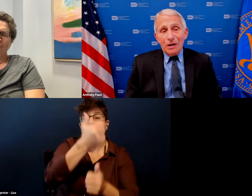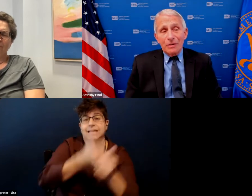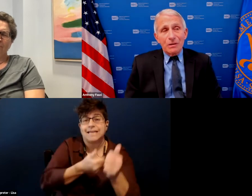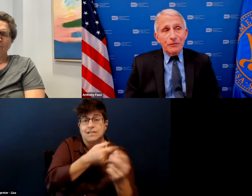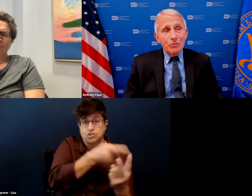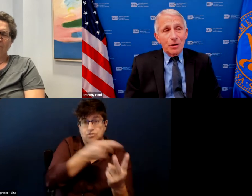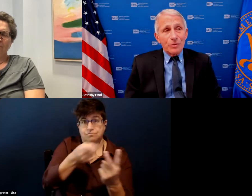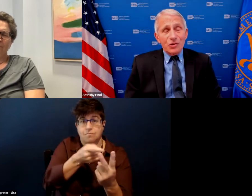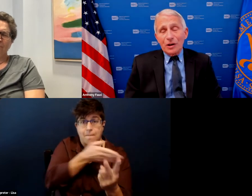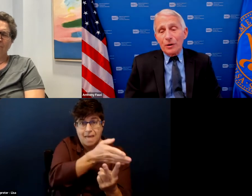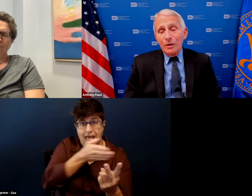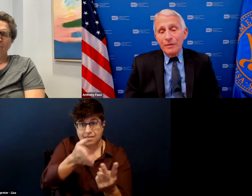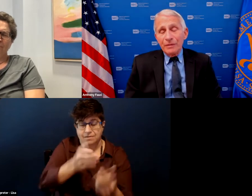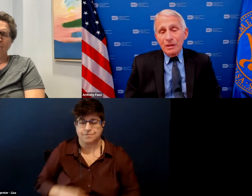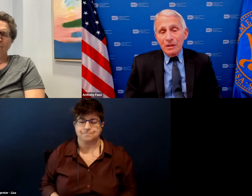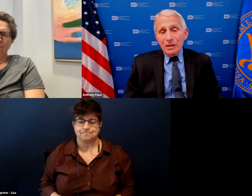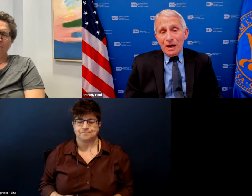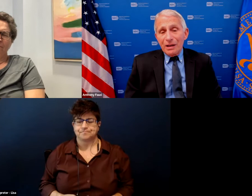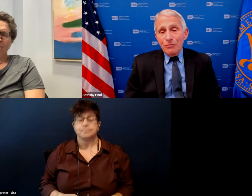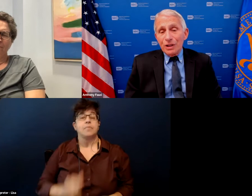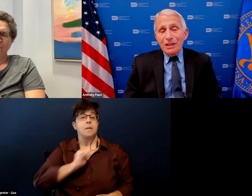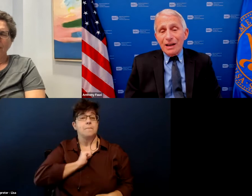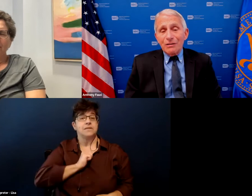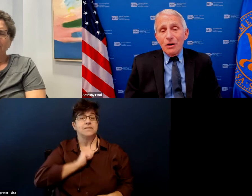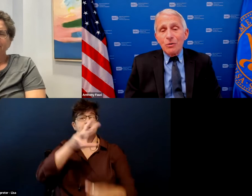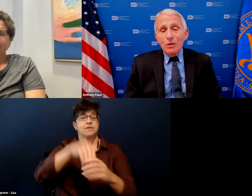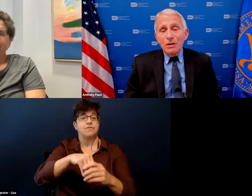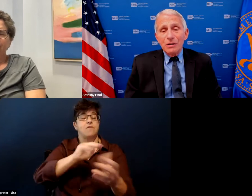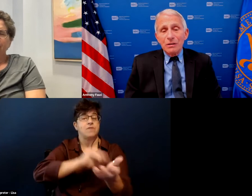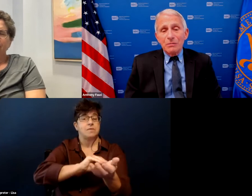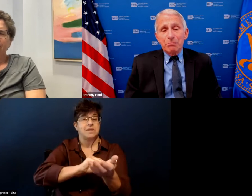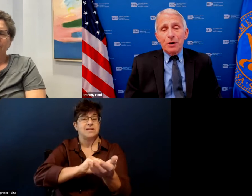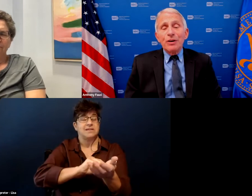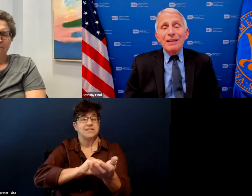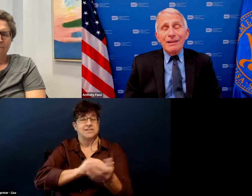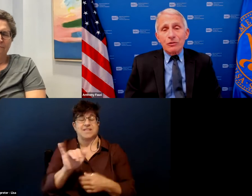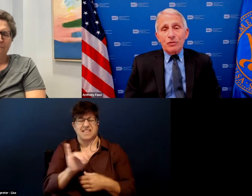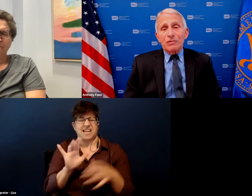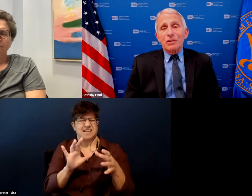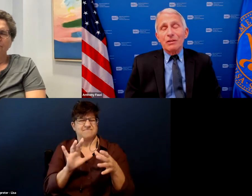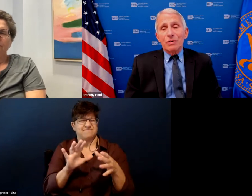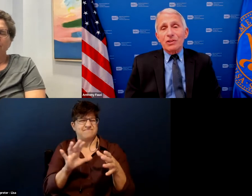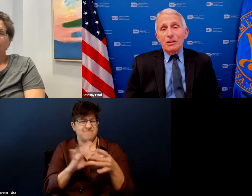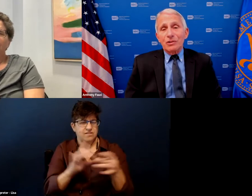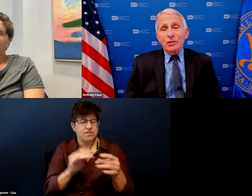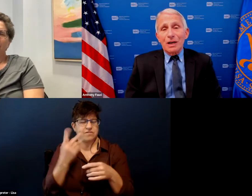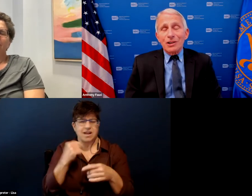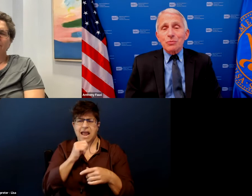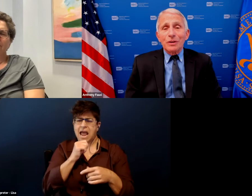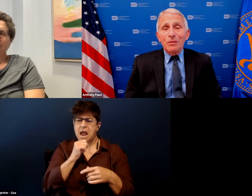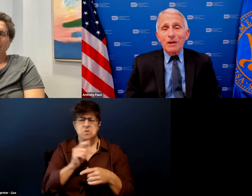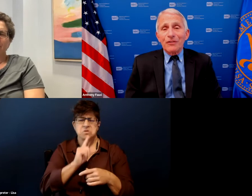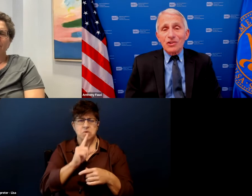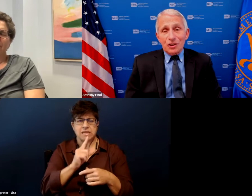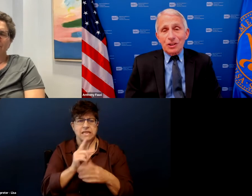described a few moments ago i really had no burning interest in research i